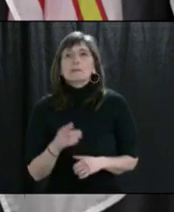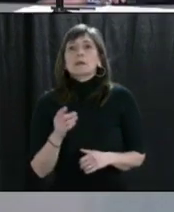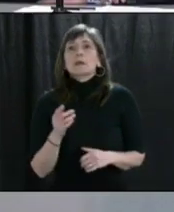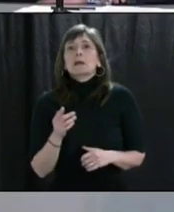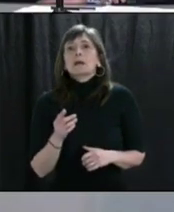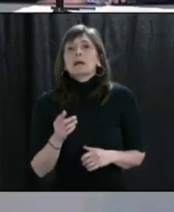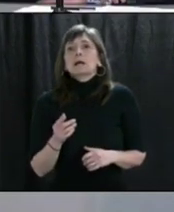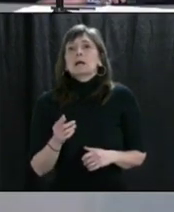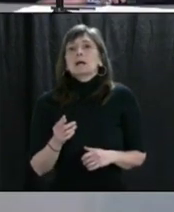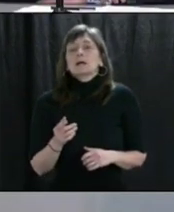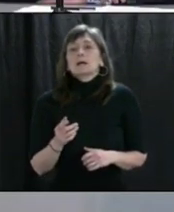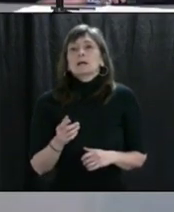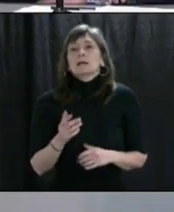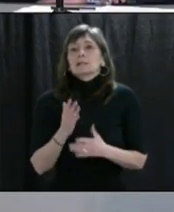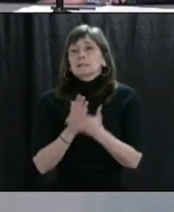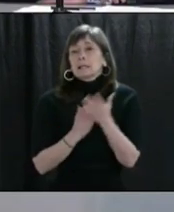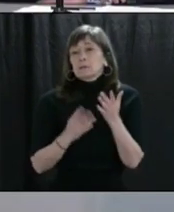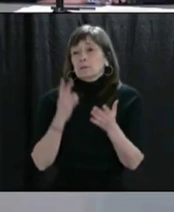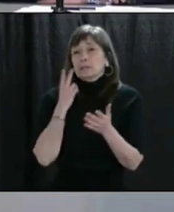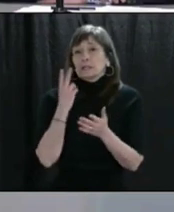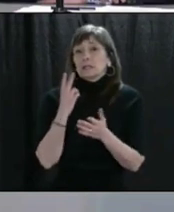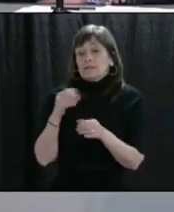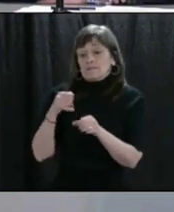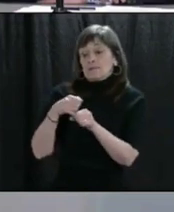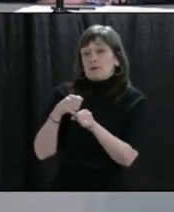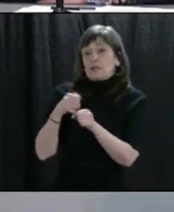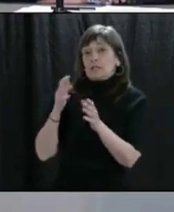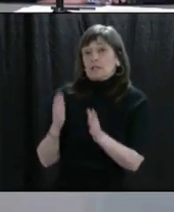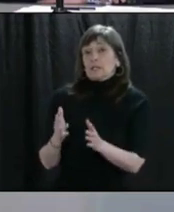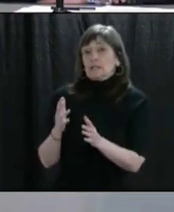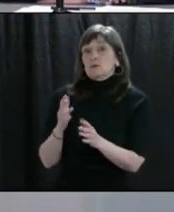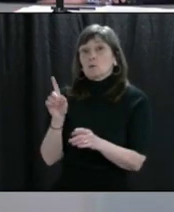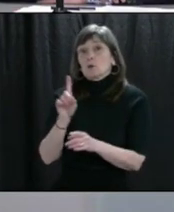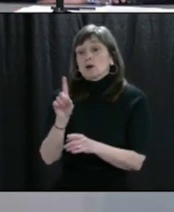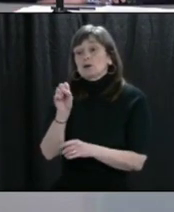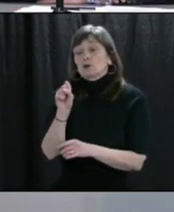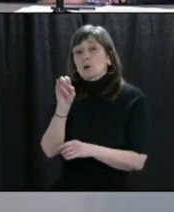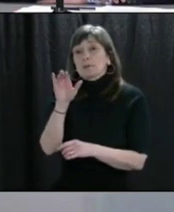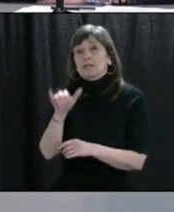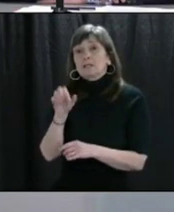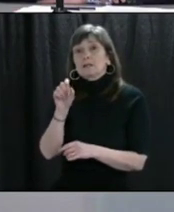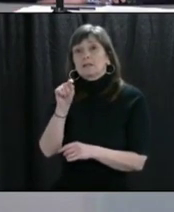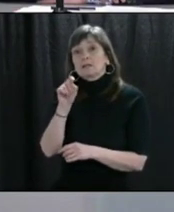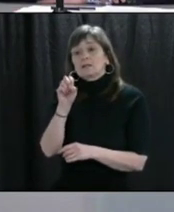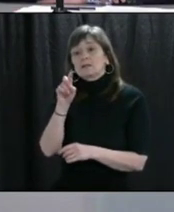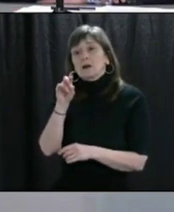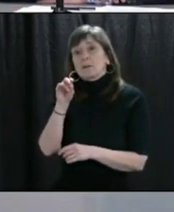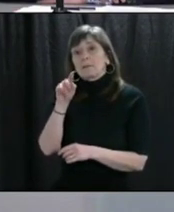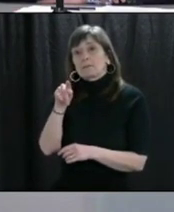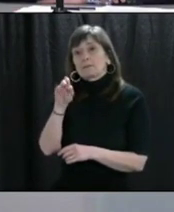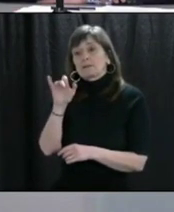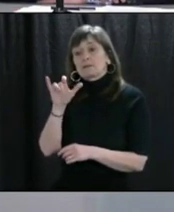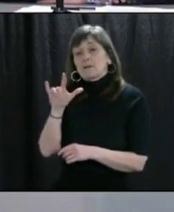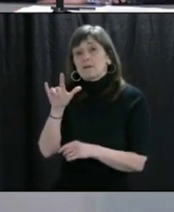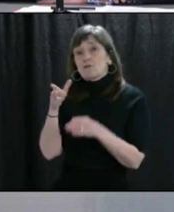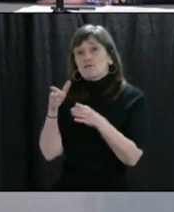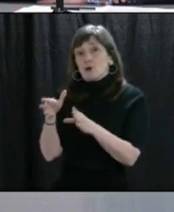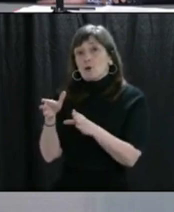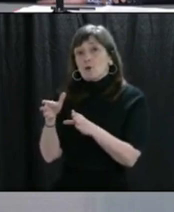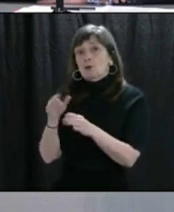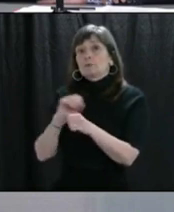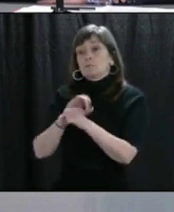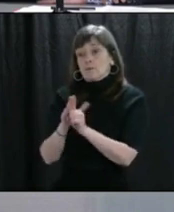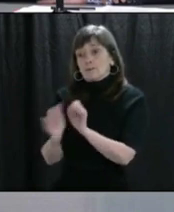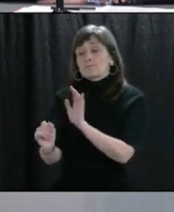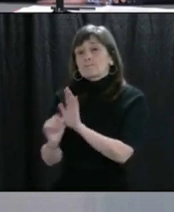reports that a pharmacy worker at Sobeys on top of the road has tested positive in the last they worked with March 26. Concerns